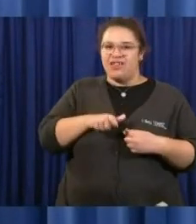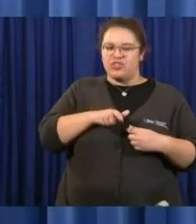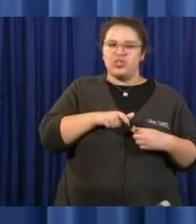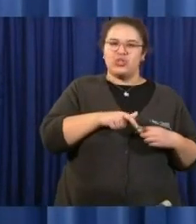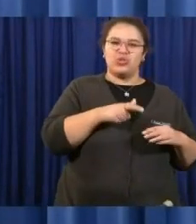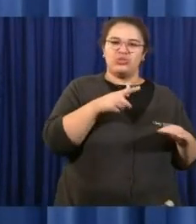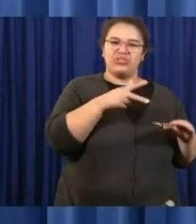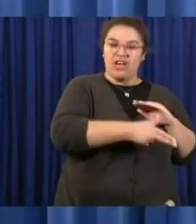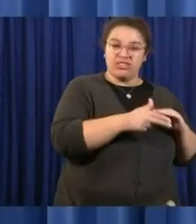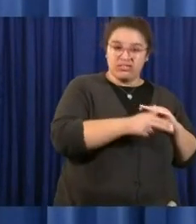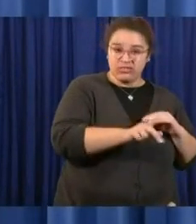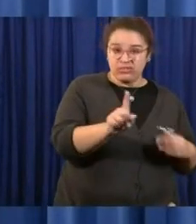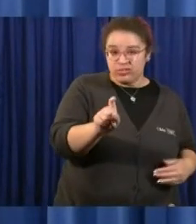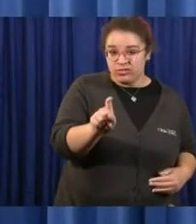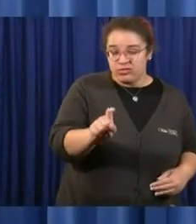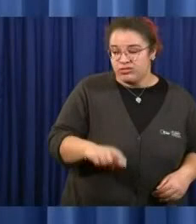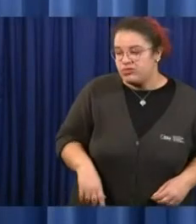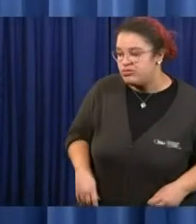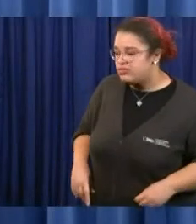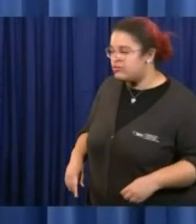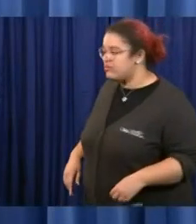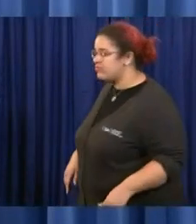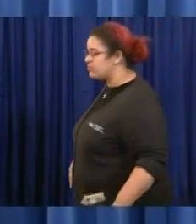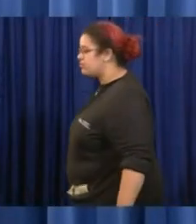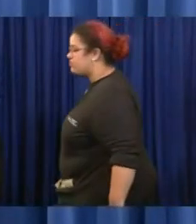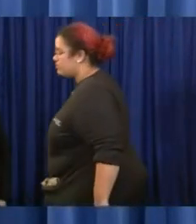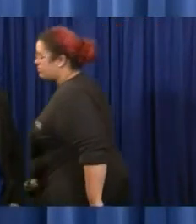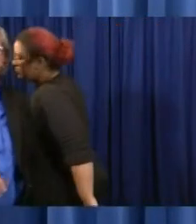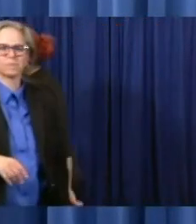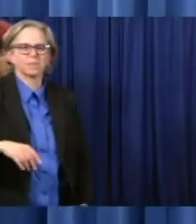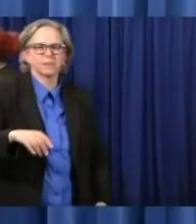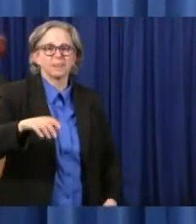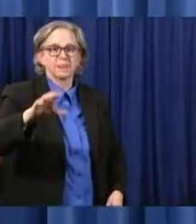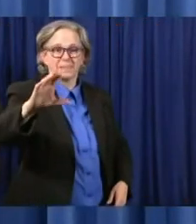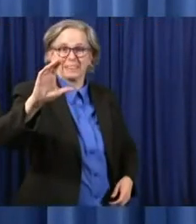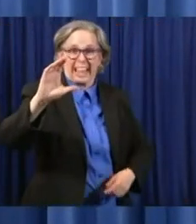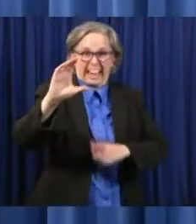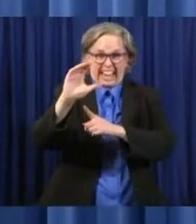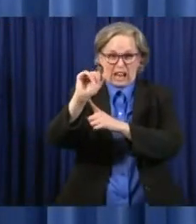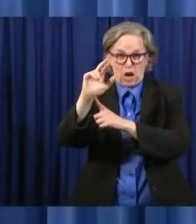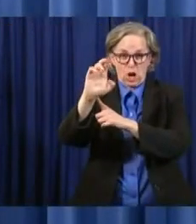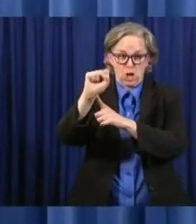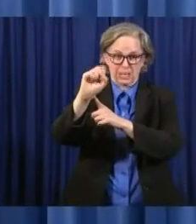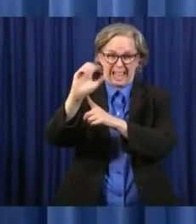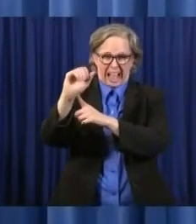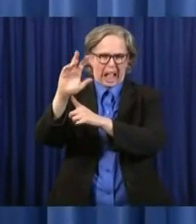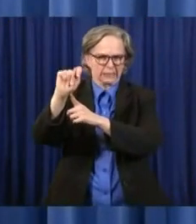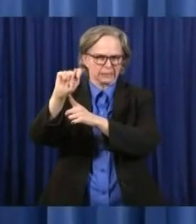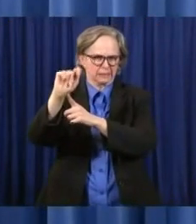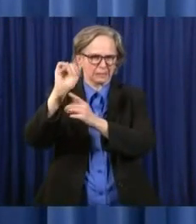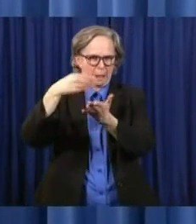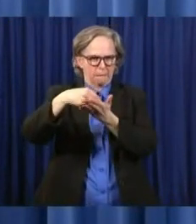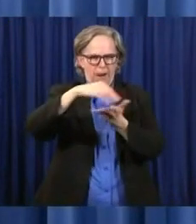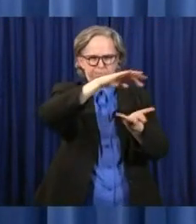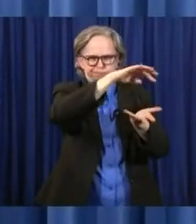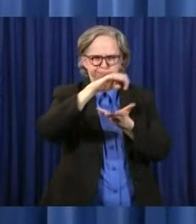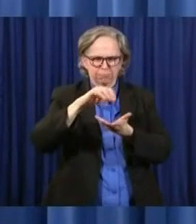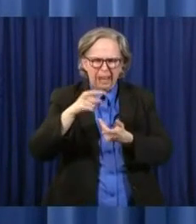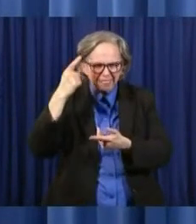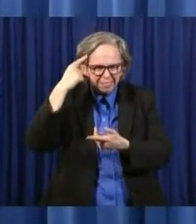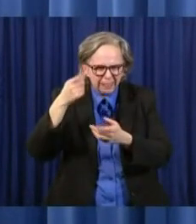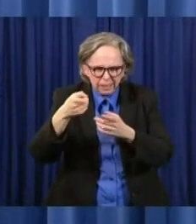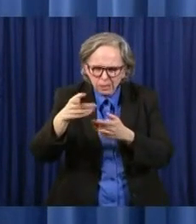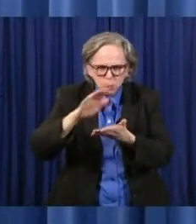The CARES Act and the schools, I think, know their numbers. But the CARES Act